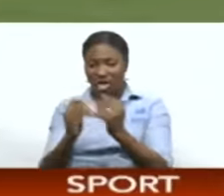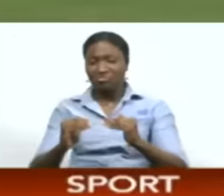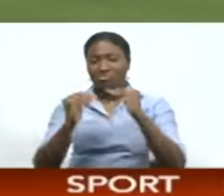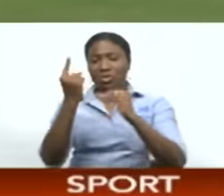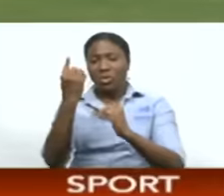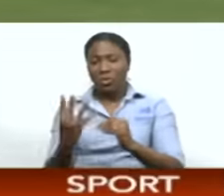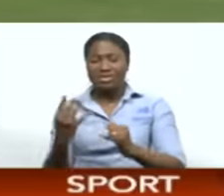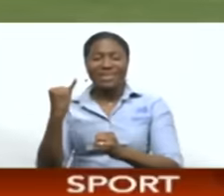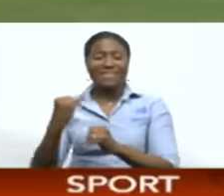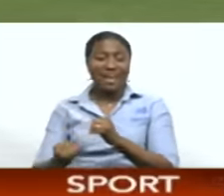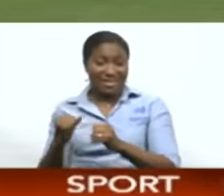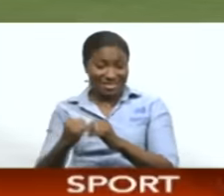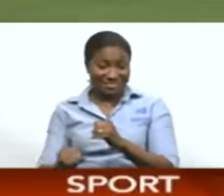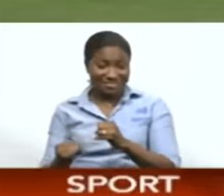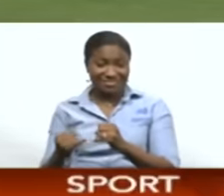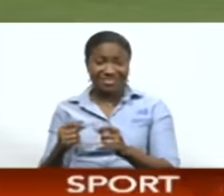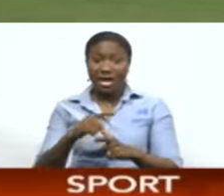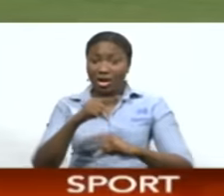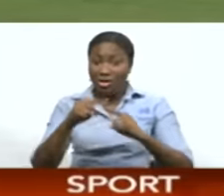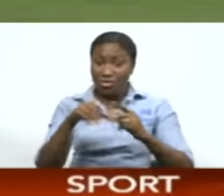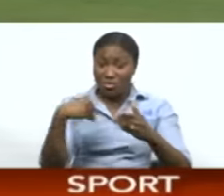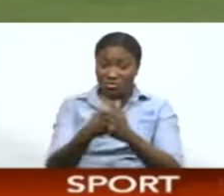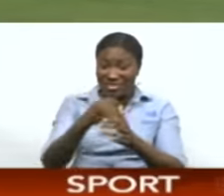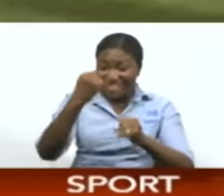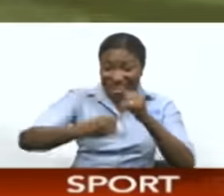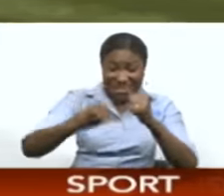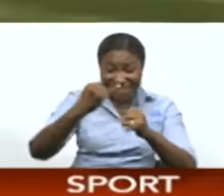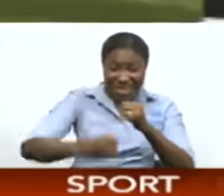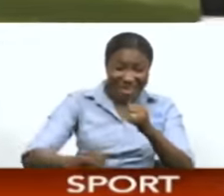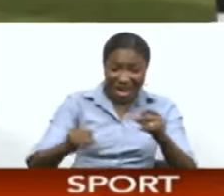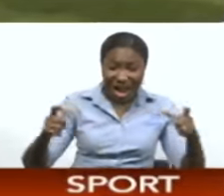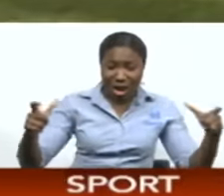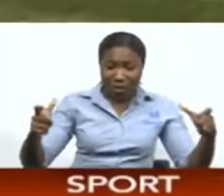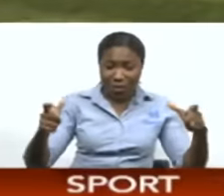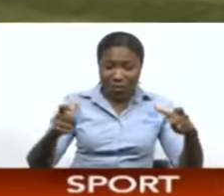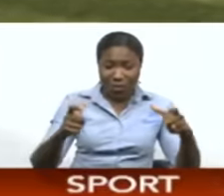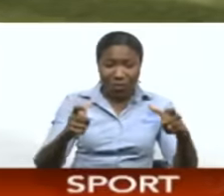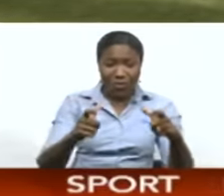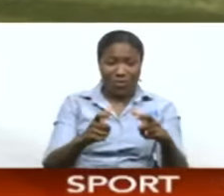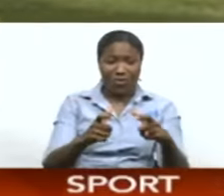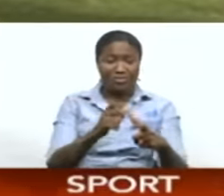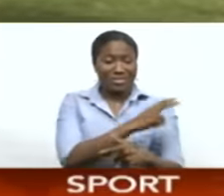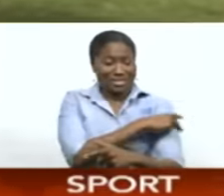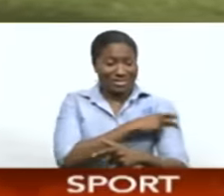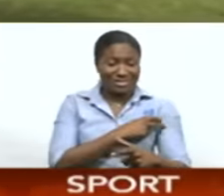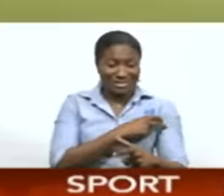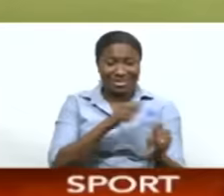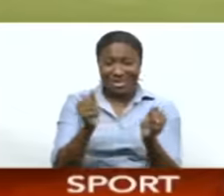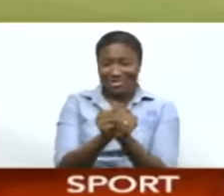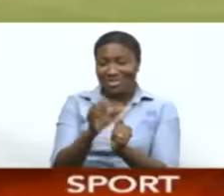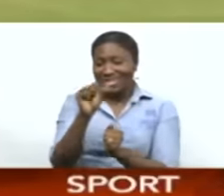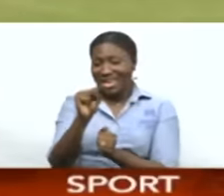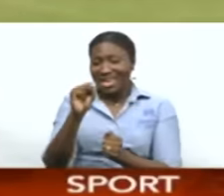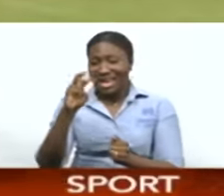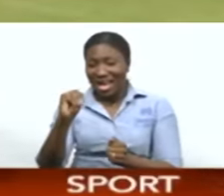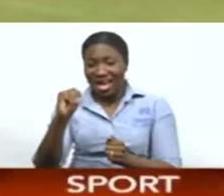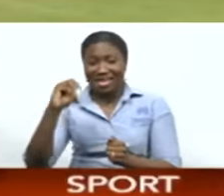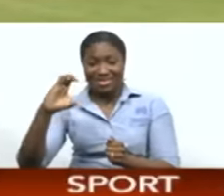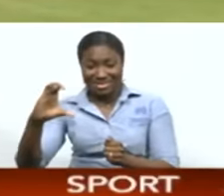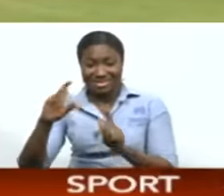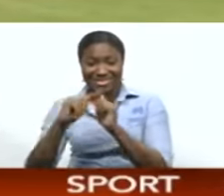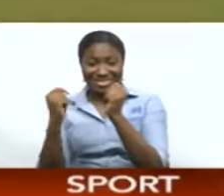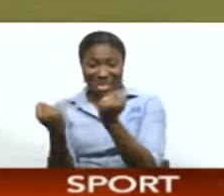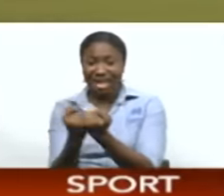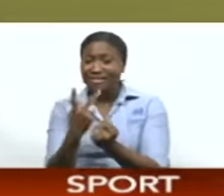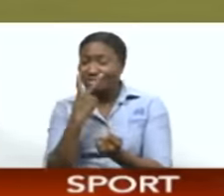By the final, it was all whittled down to these. The Defence Force past players against Santos Maracas for the over 40